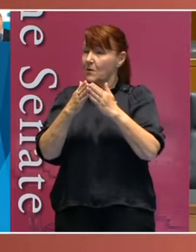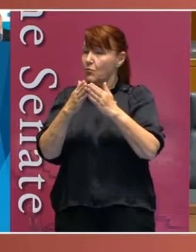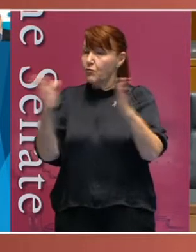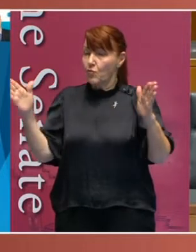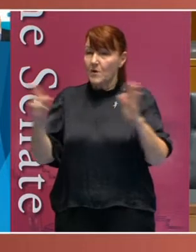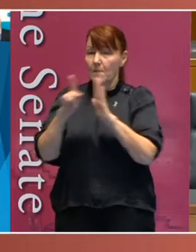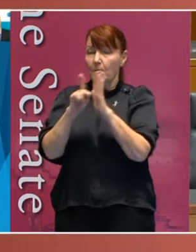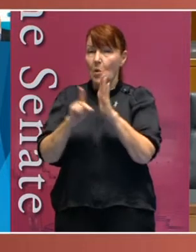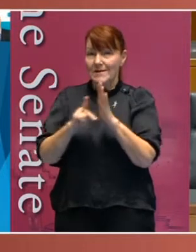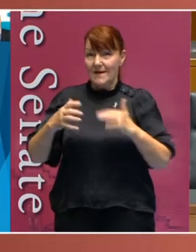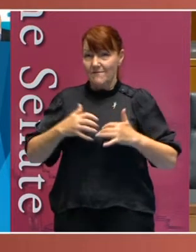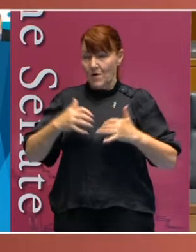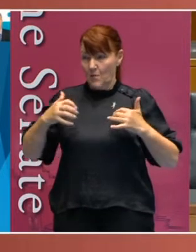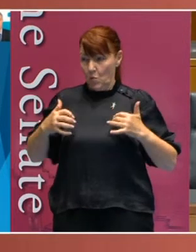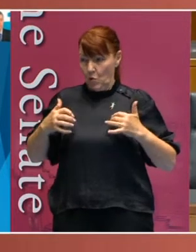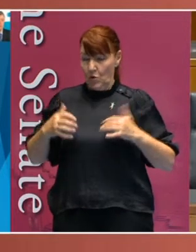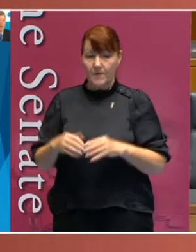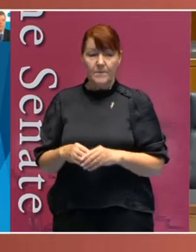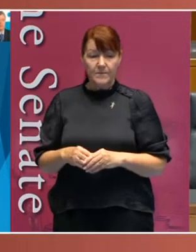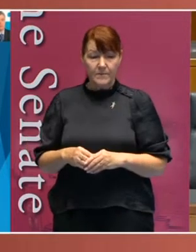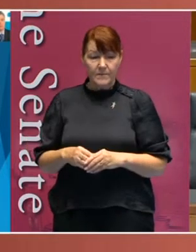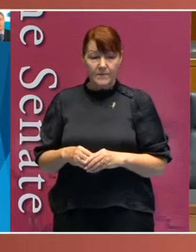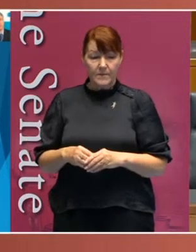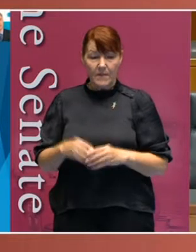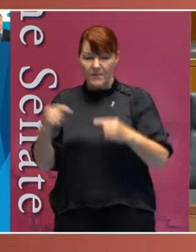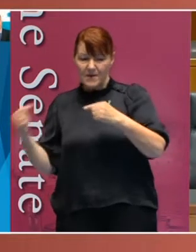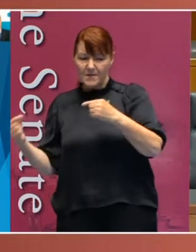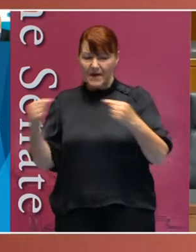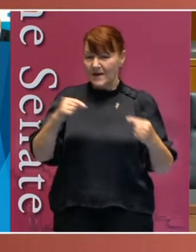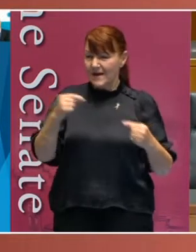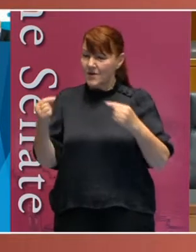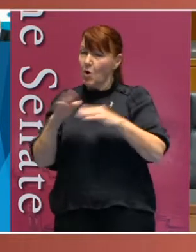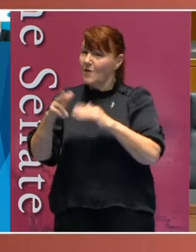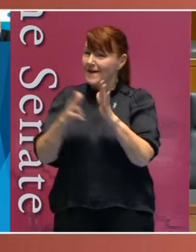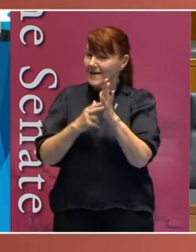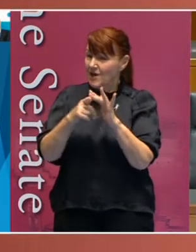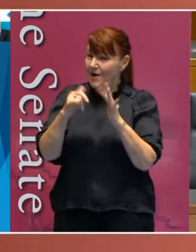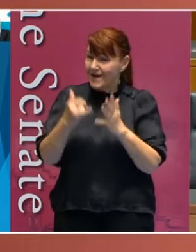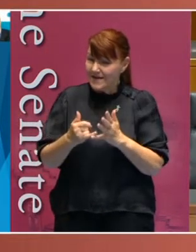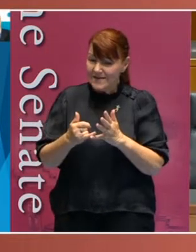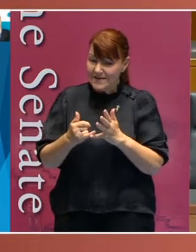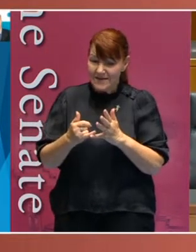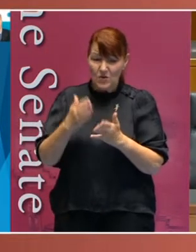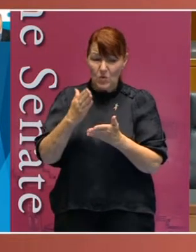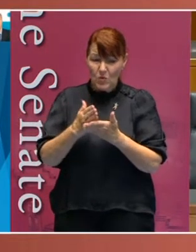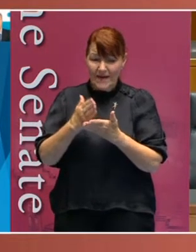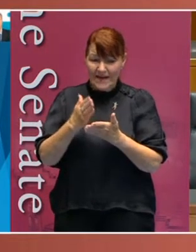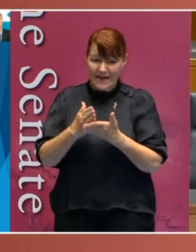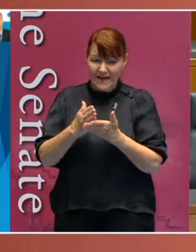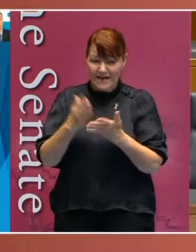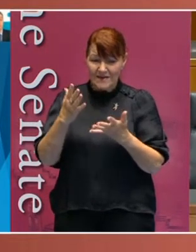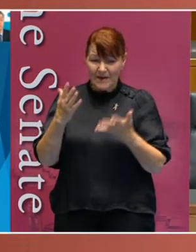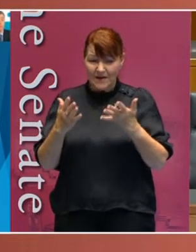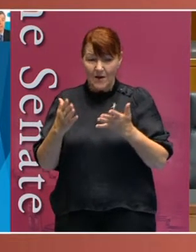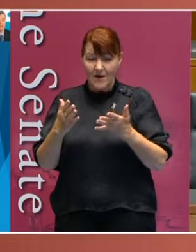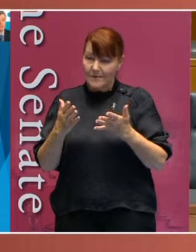framework. And the debate concerning the NDIS has undoubtedly been influenced by